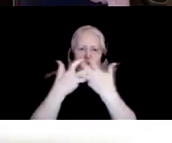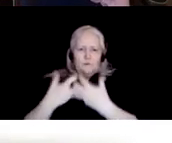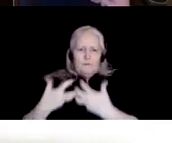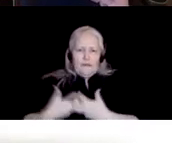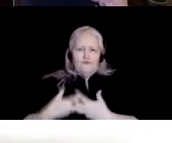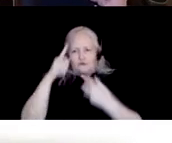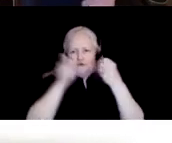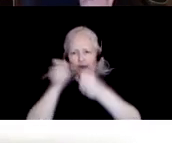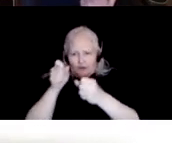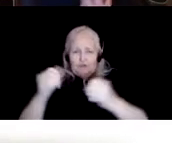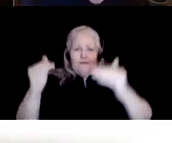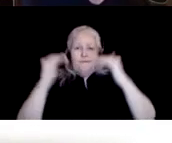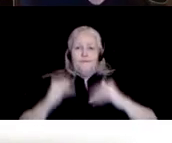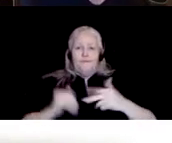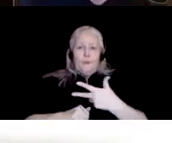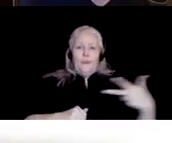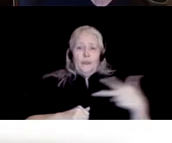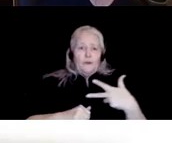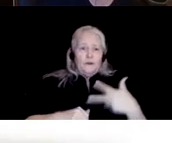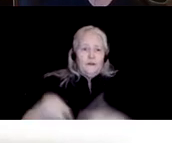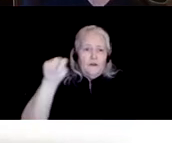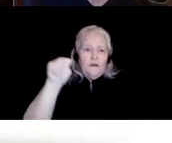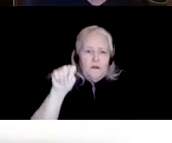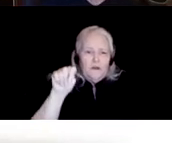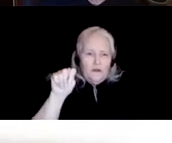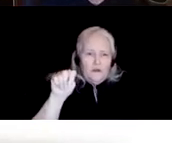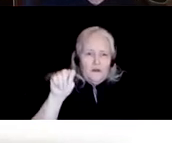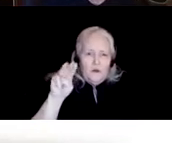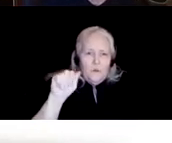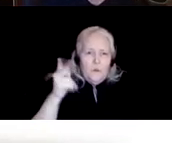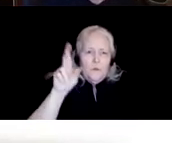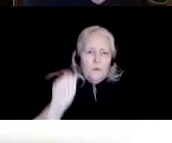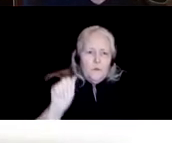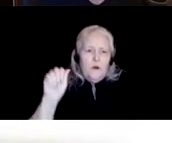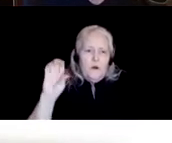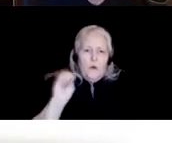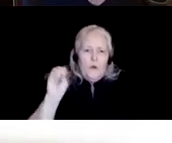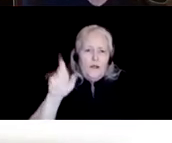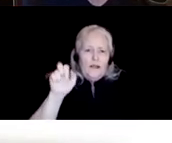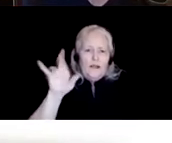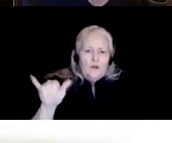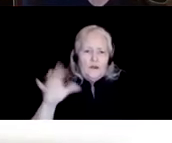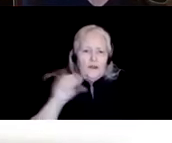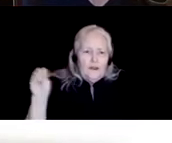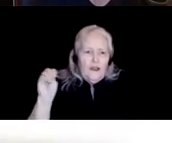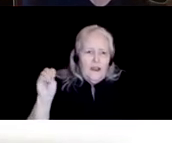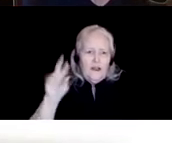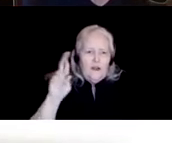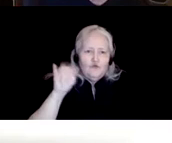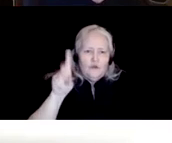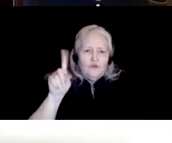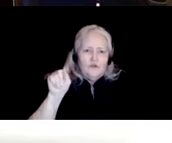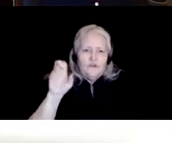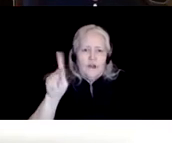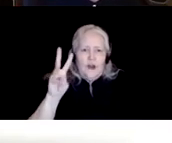And third place goes to Maura O'Leary and Richard Stockwell, both of the University of California, Los Angeles, for